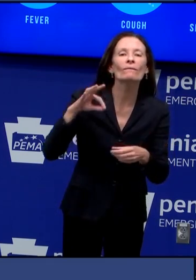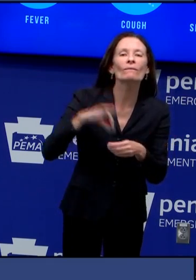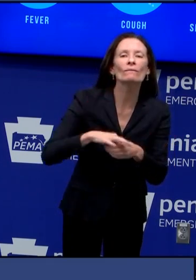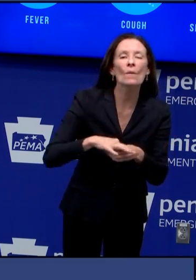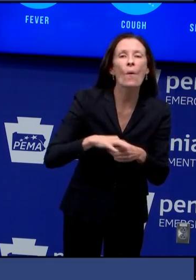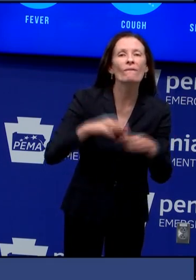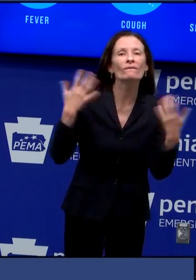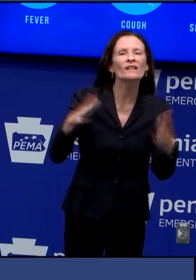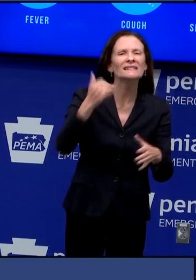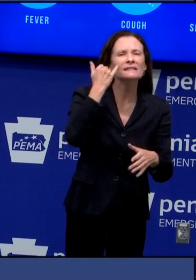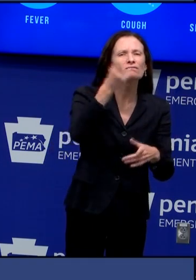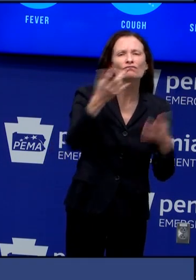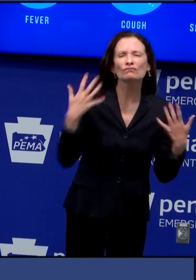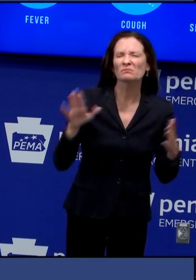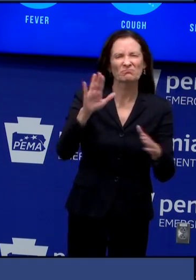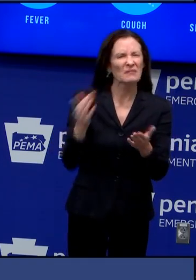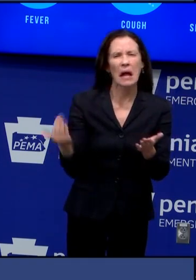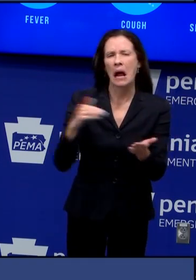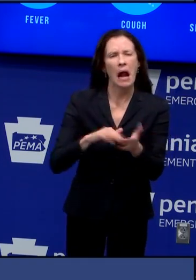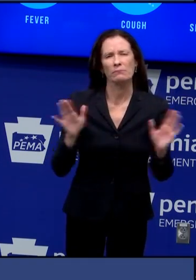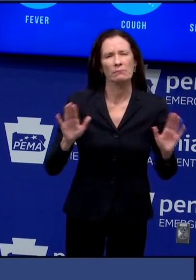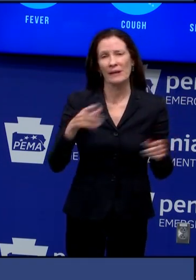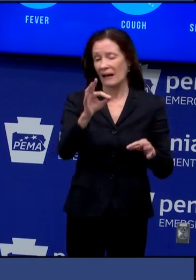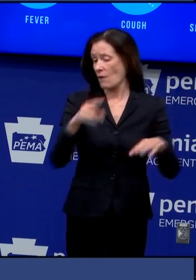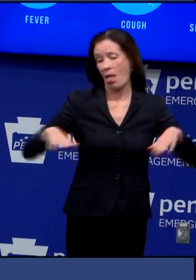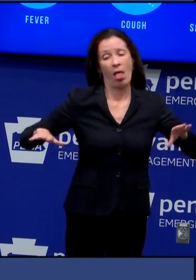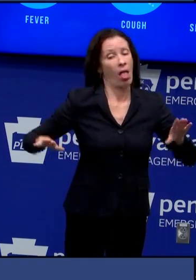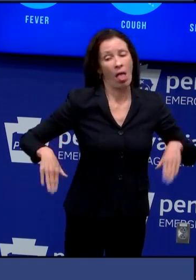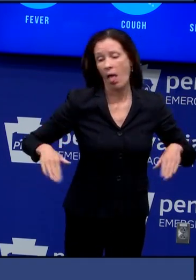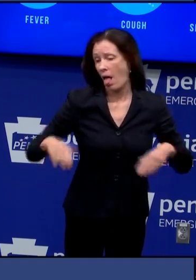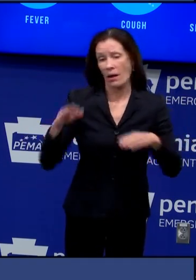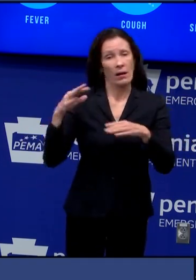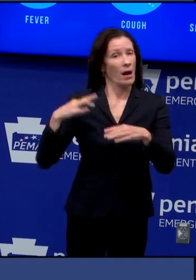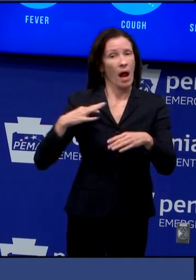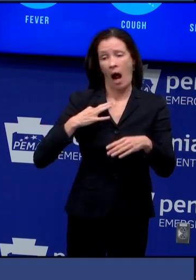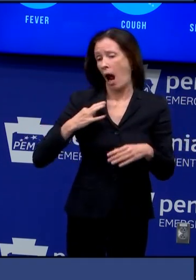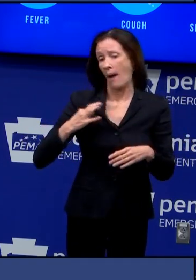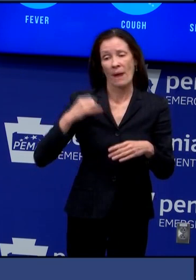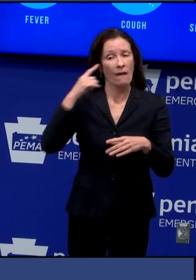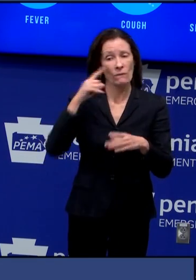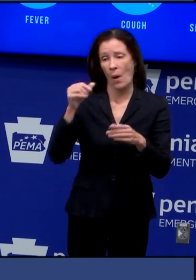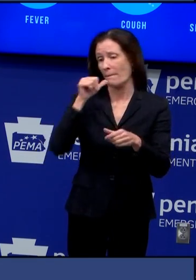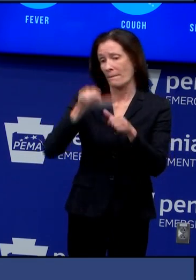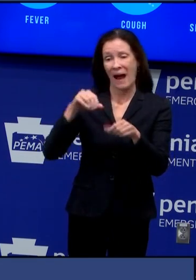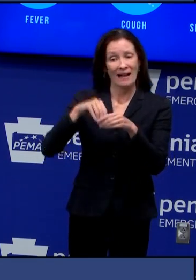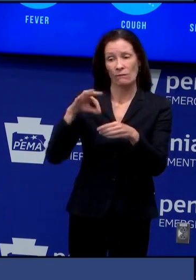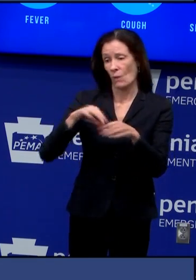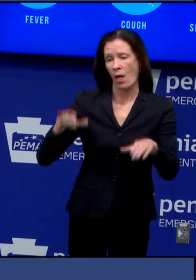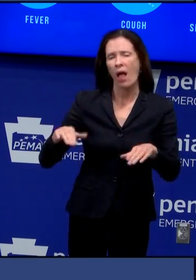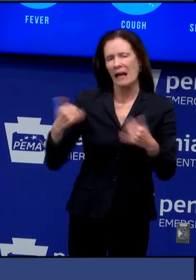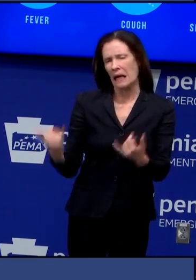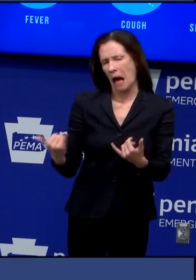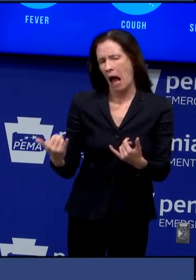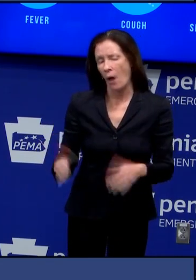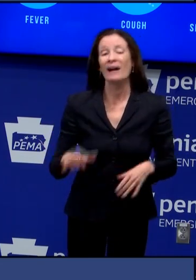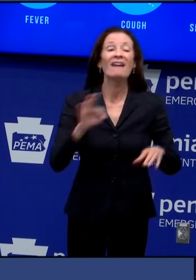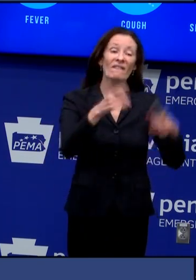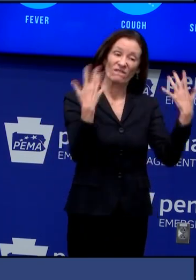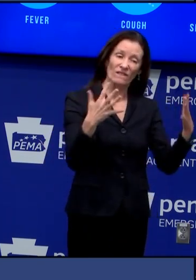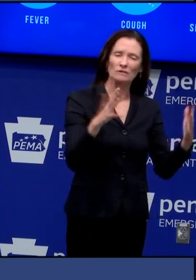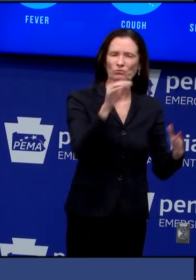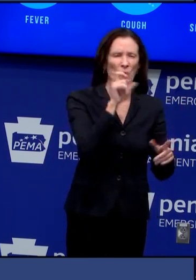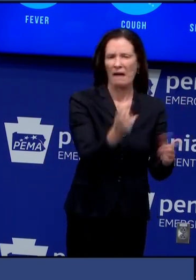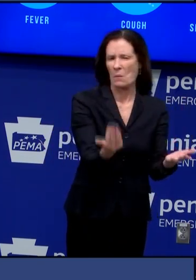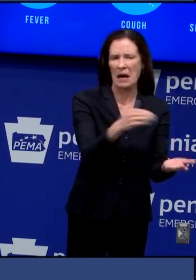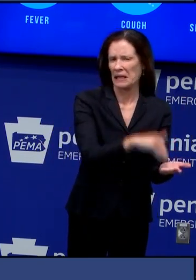and you're good to go so it's only if you have not applied yet do you need to reapply want to assure assure all pennsylvanians that in the lead